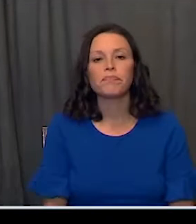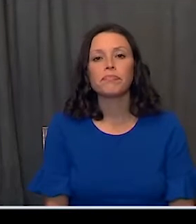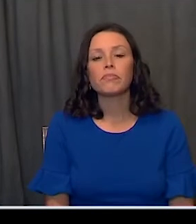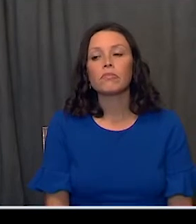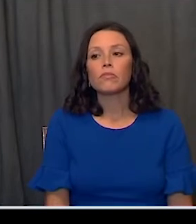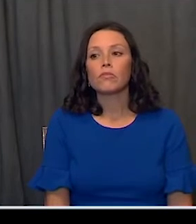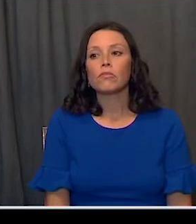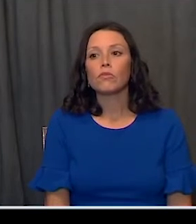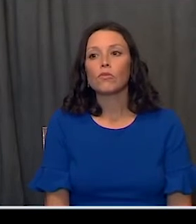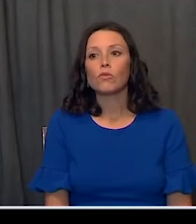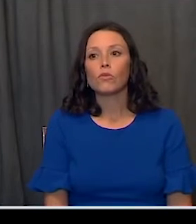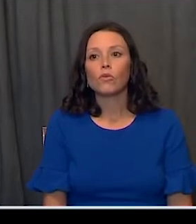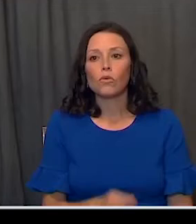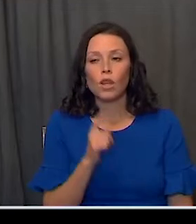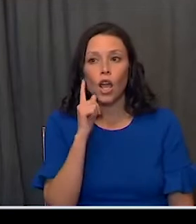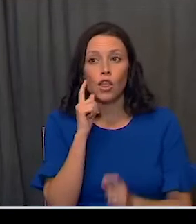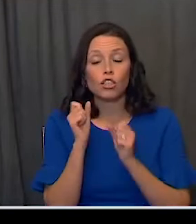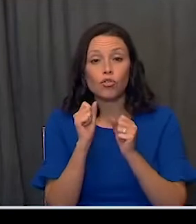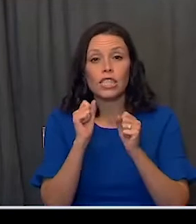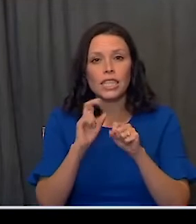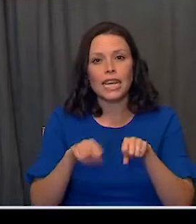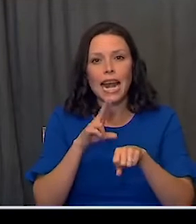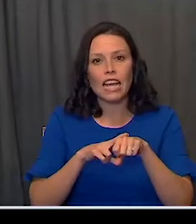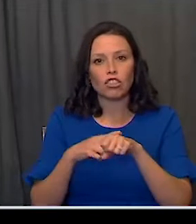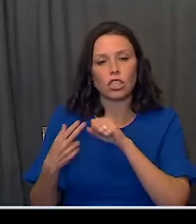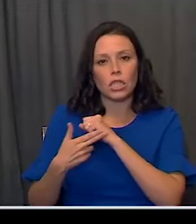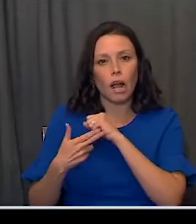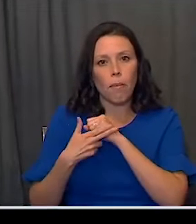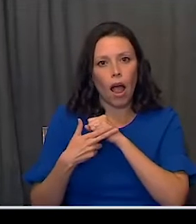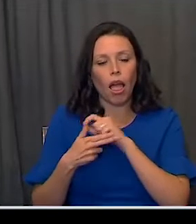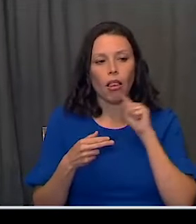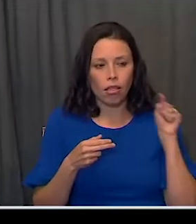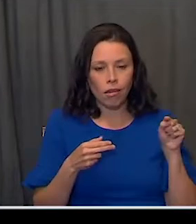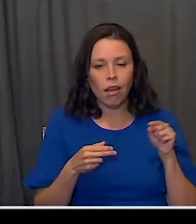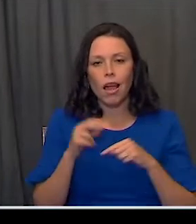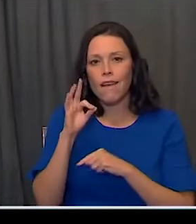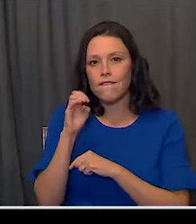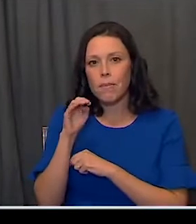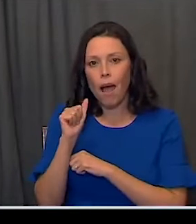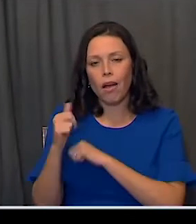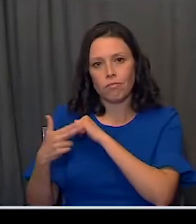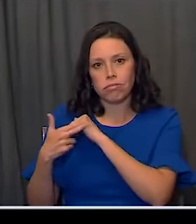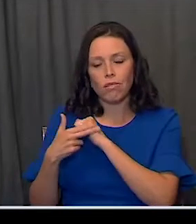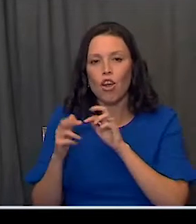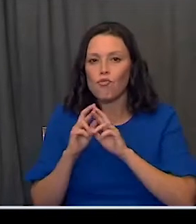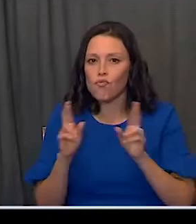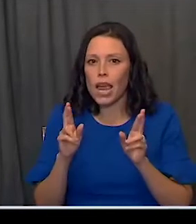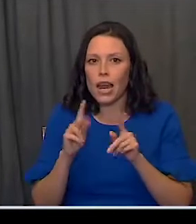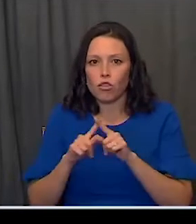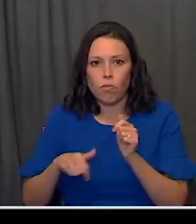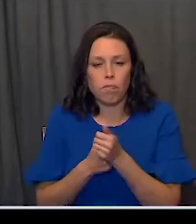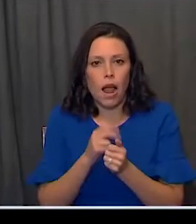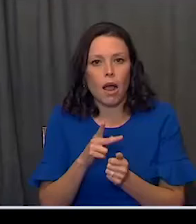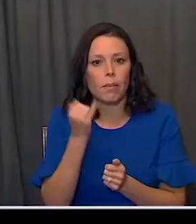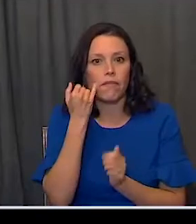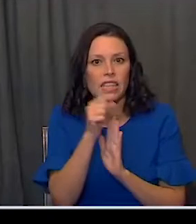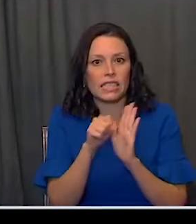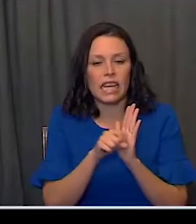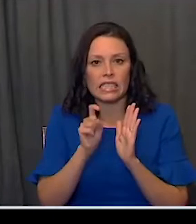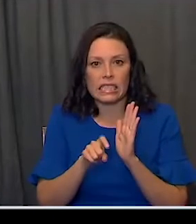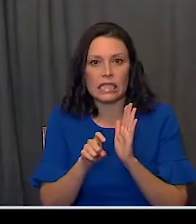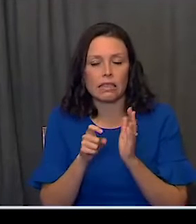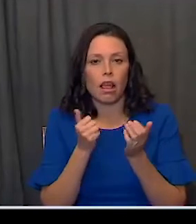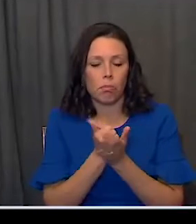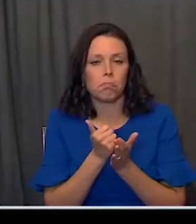month. The Strategic National Stockpile and our FEMA stocks are ready to be the backstop when our states require